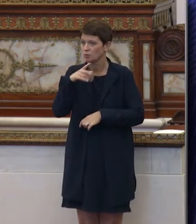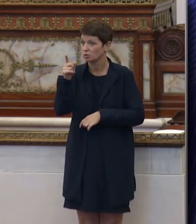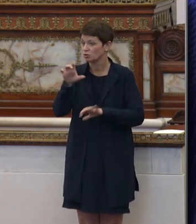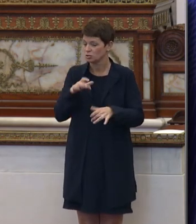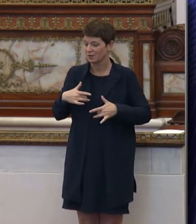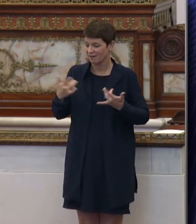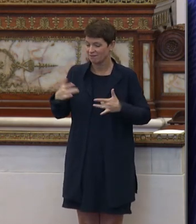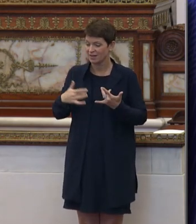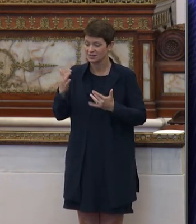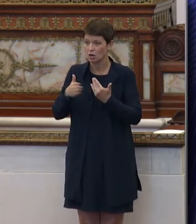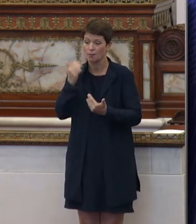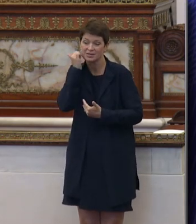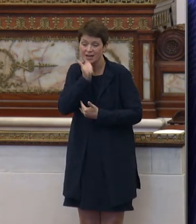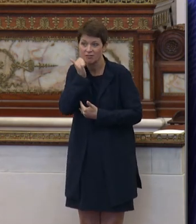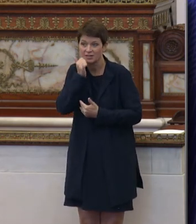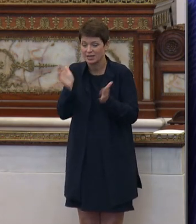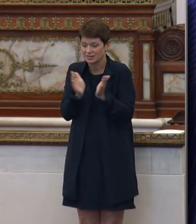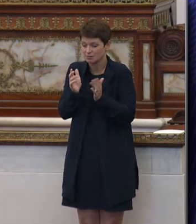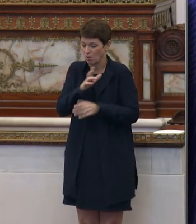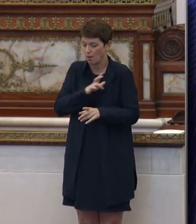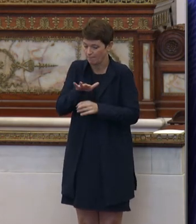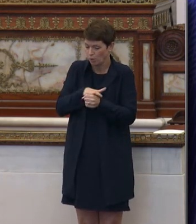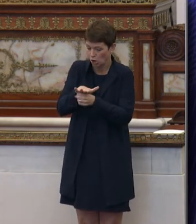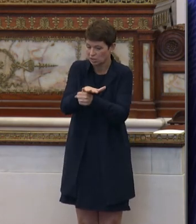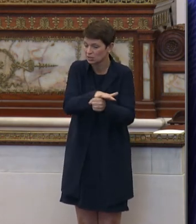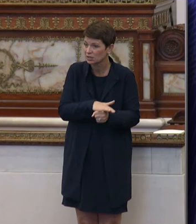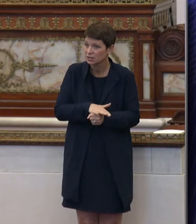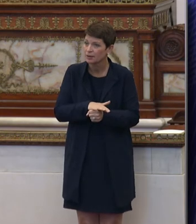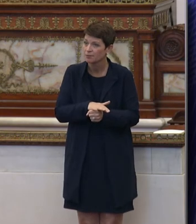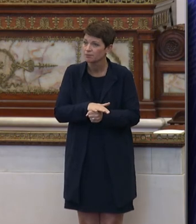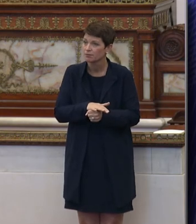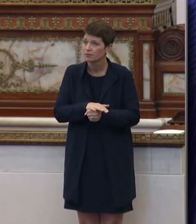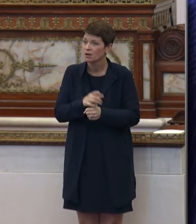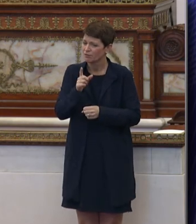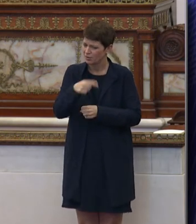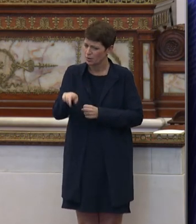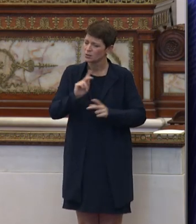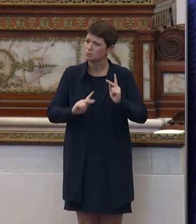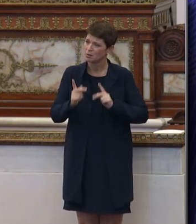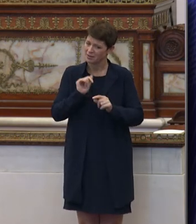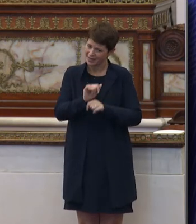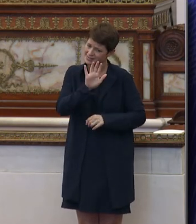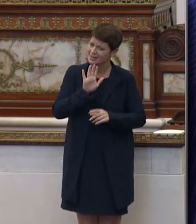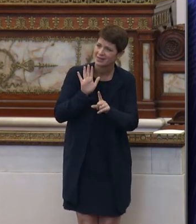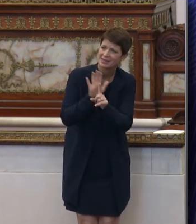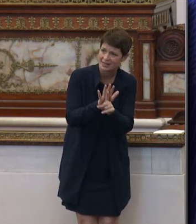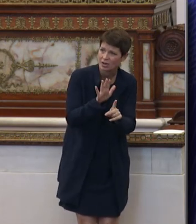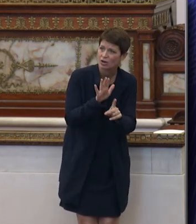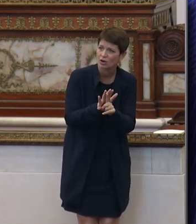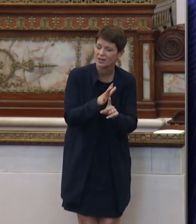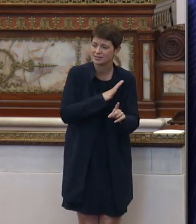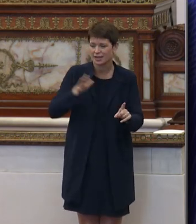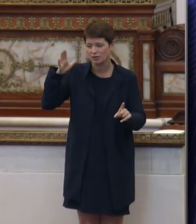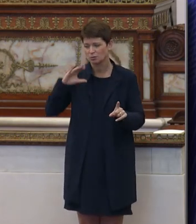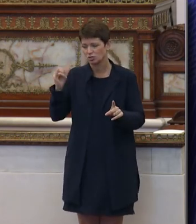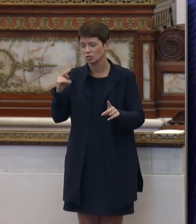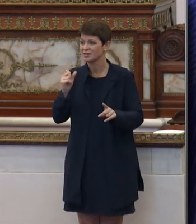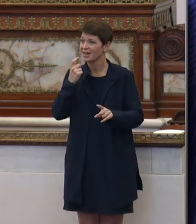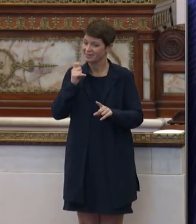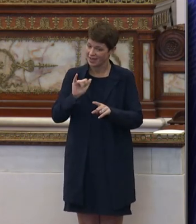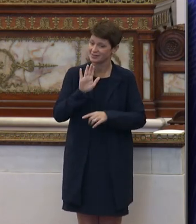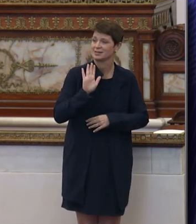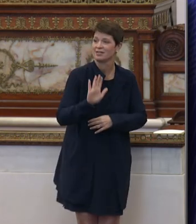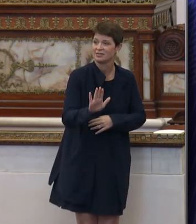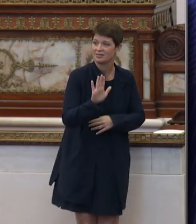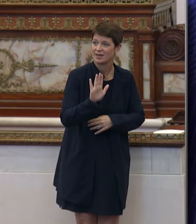events almost every day in those small parks. And for those folks, you know, that is their, as Councilwoman Jones always said, that is